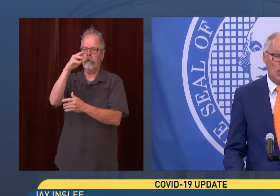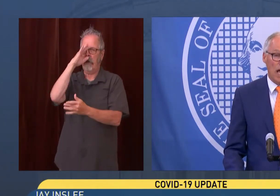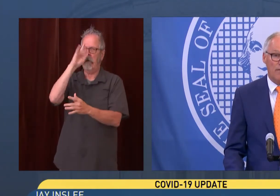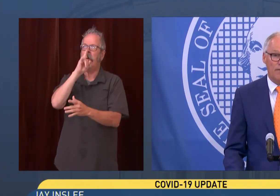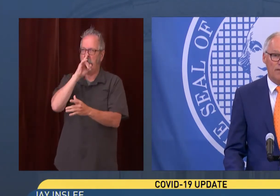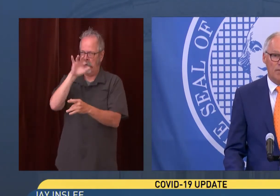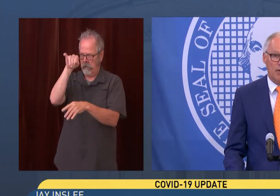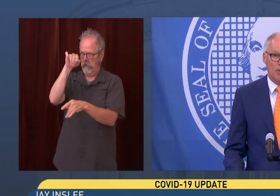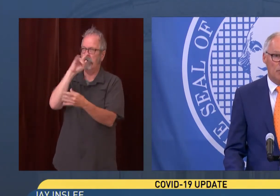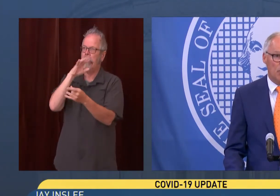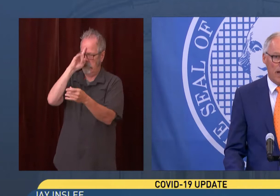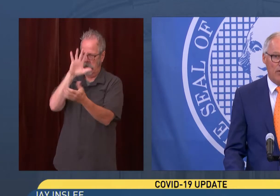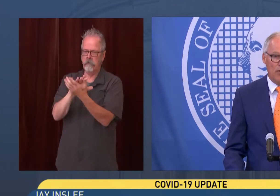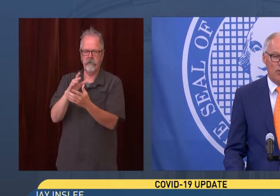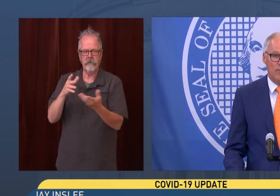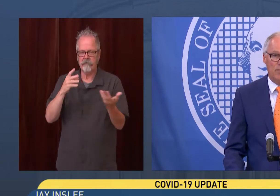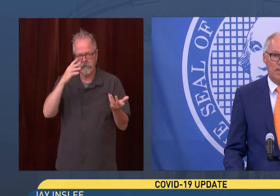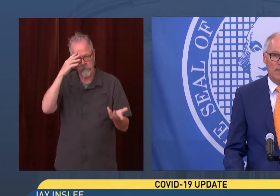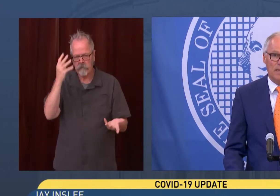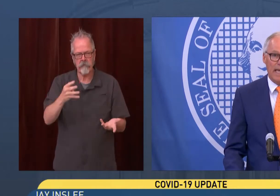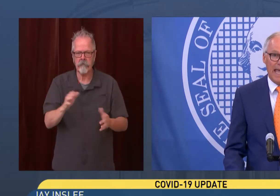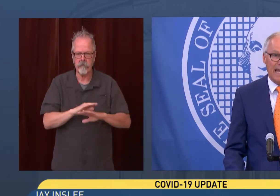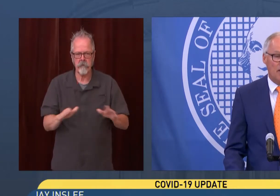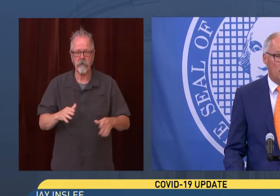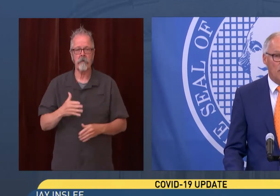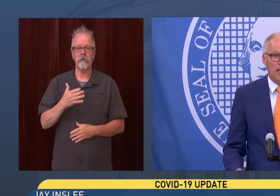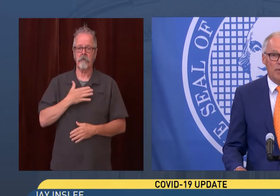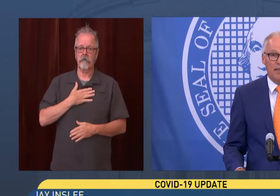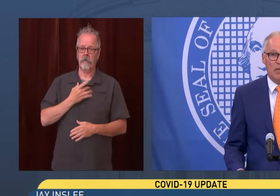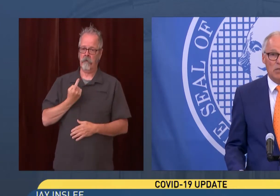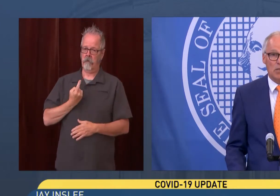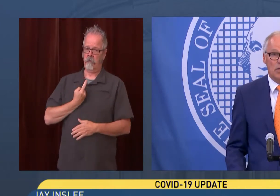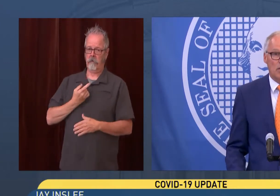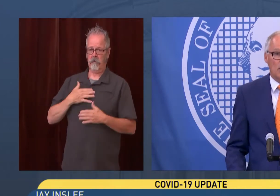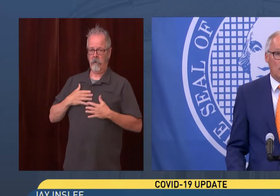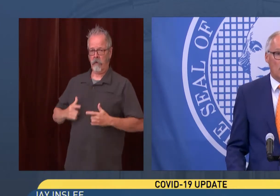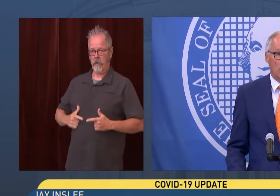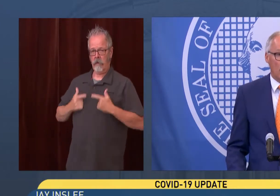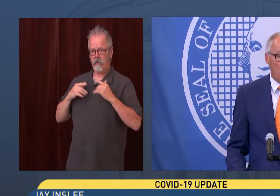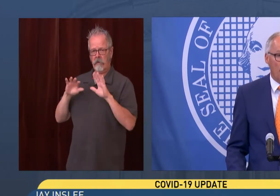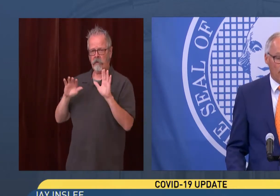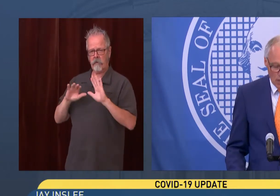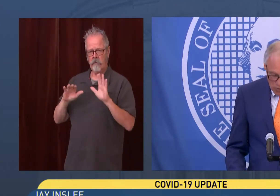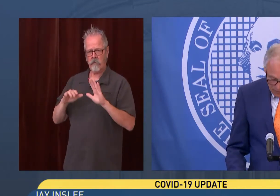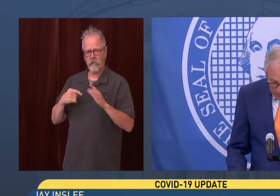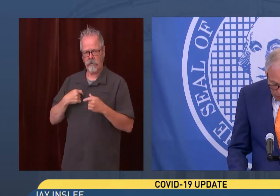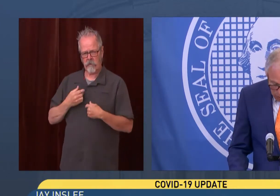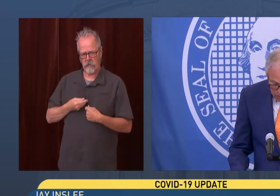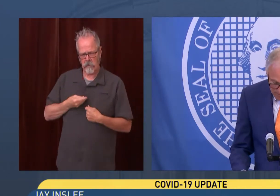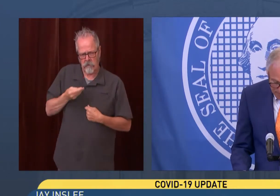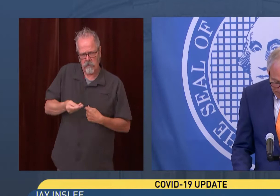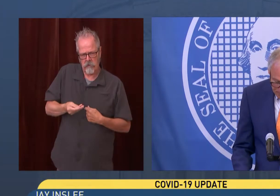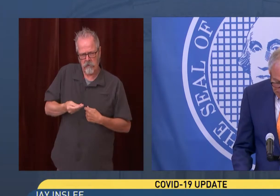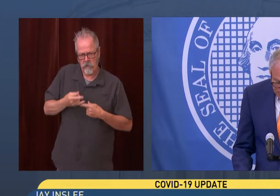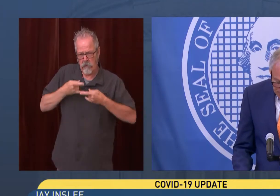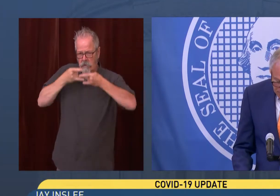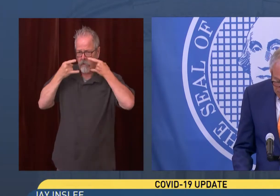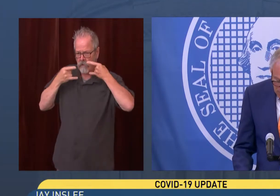your life, it's about people around you. And as we think about this, we are confident going forward.